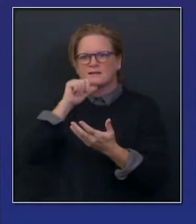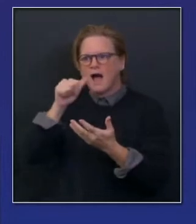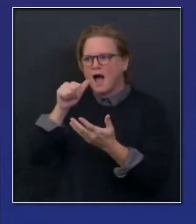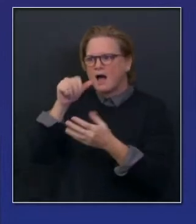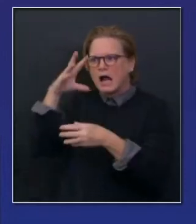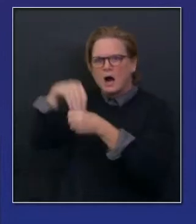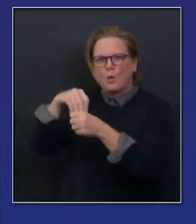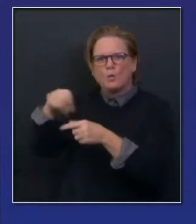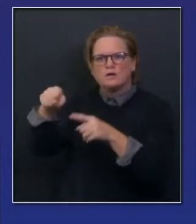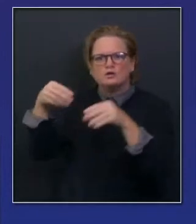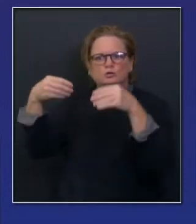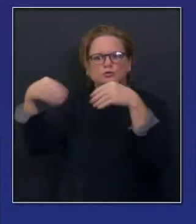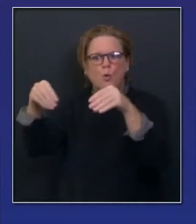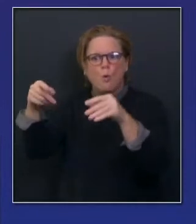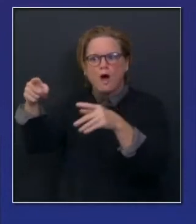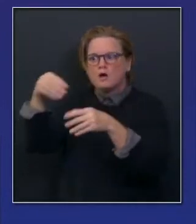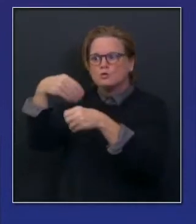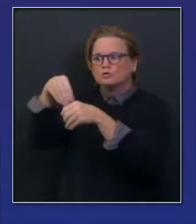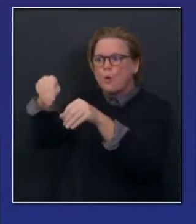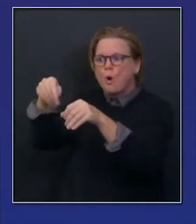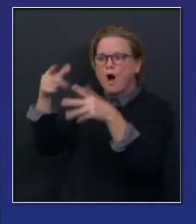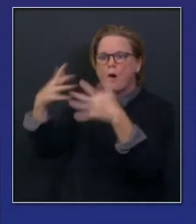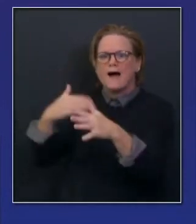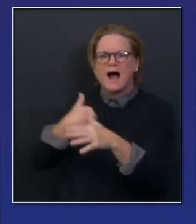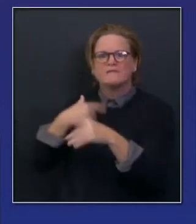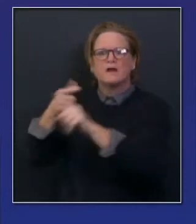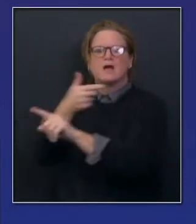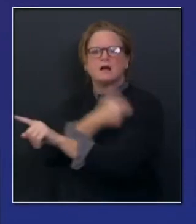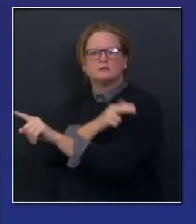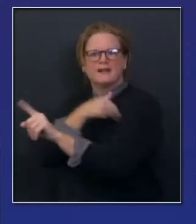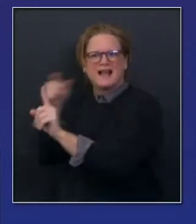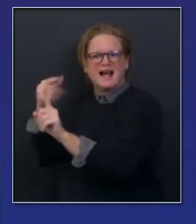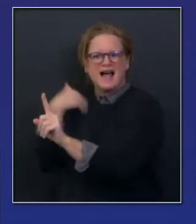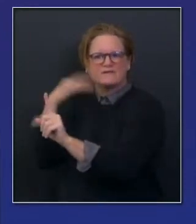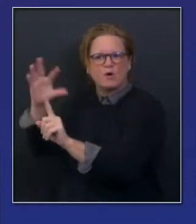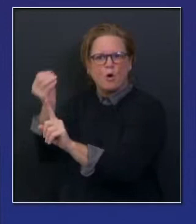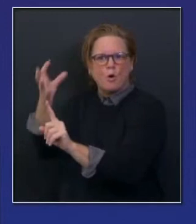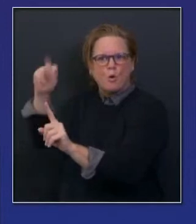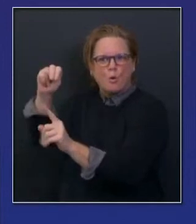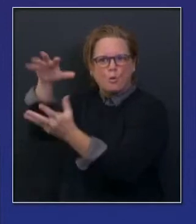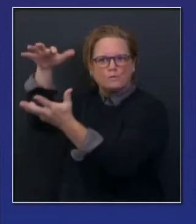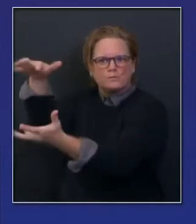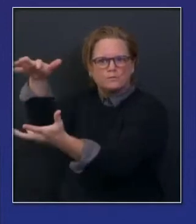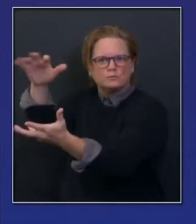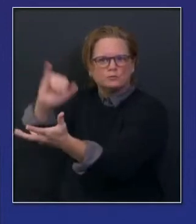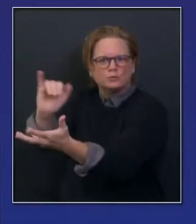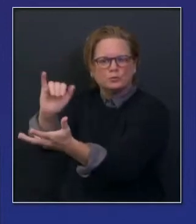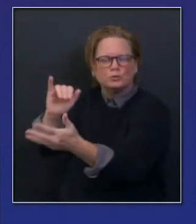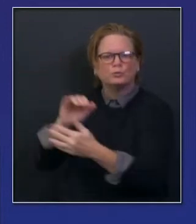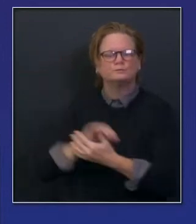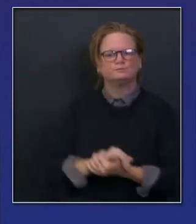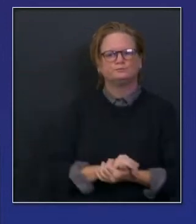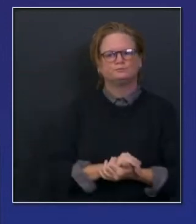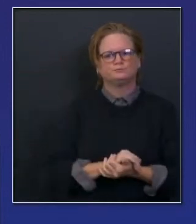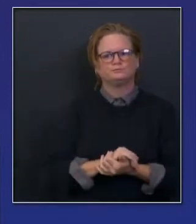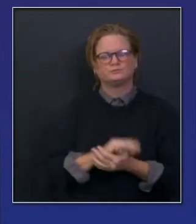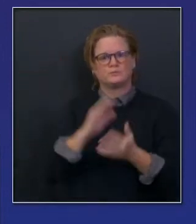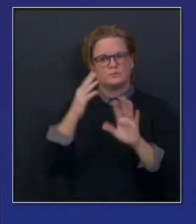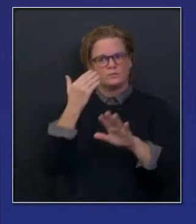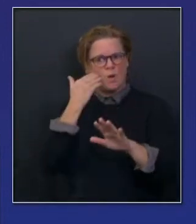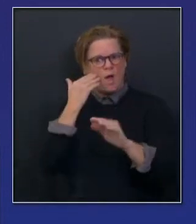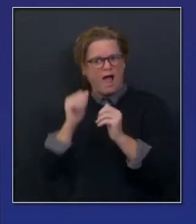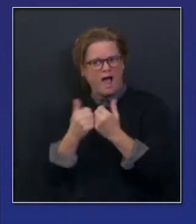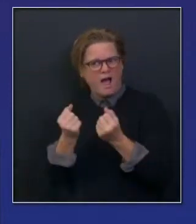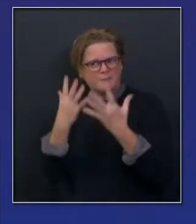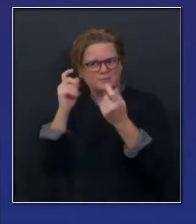within the hospital system itself. Accordingly, Dr. Galley referenced ventilators. Here's the actual accurate count today of